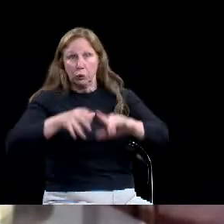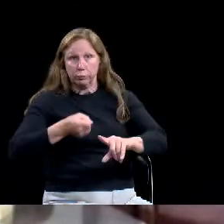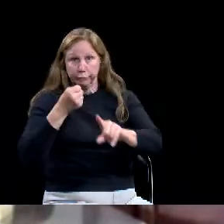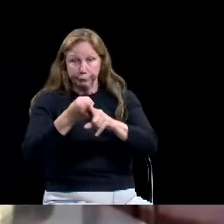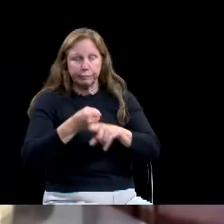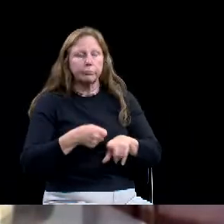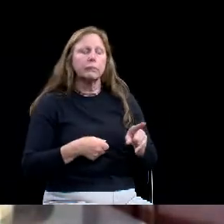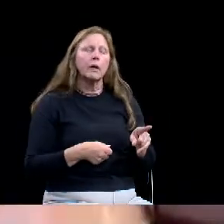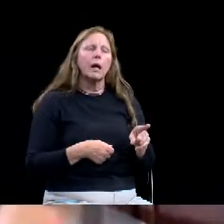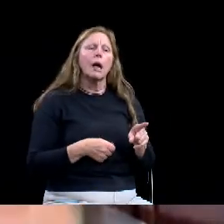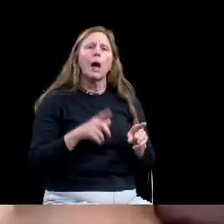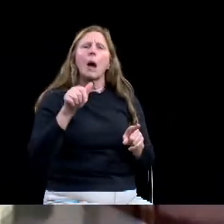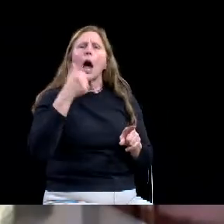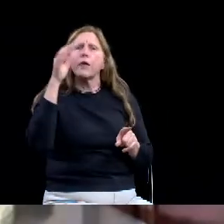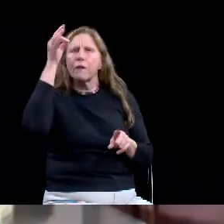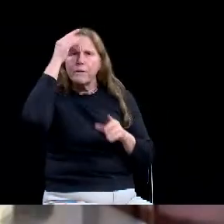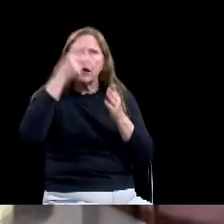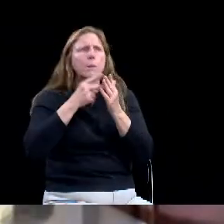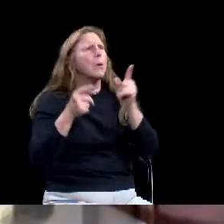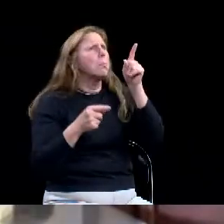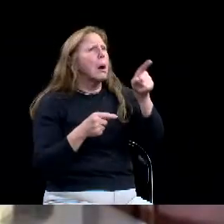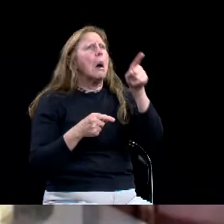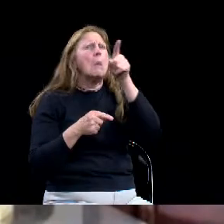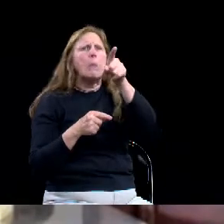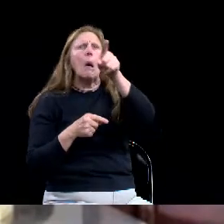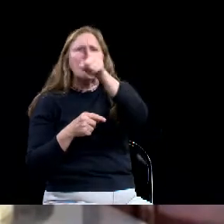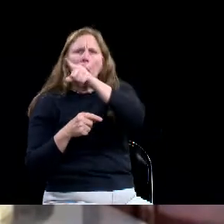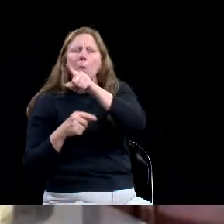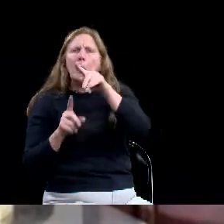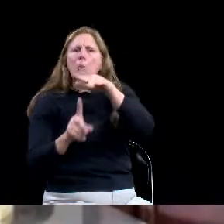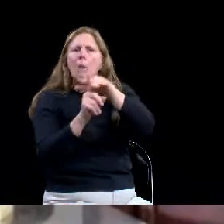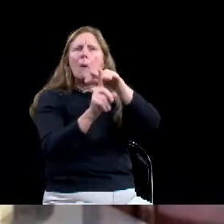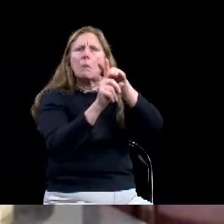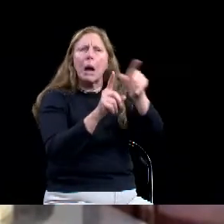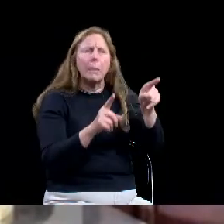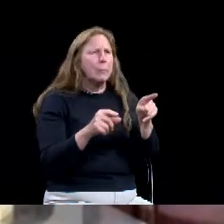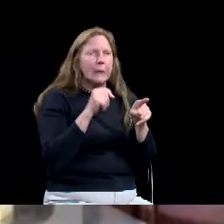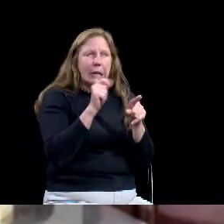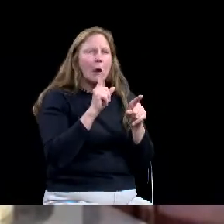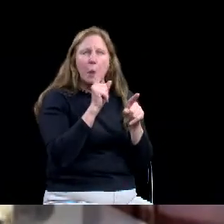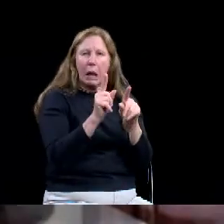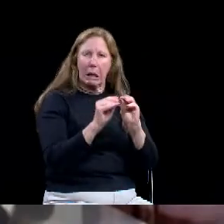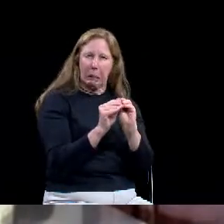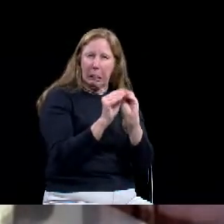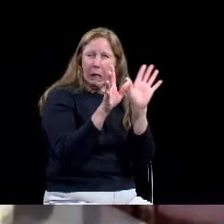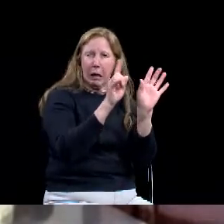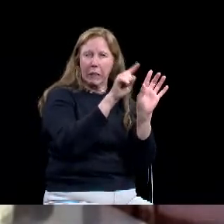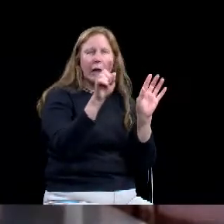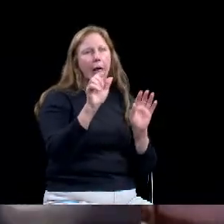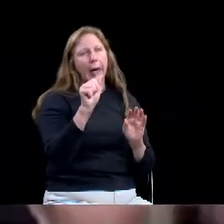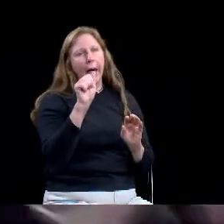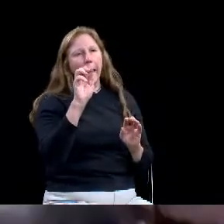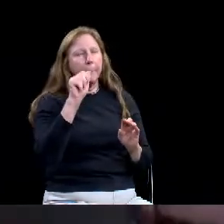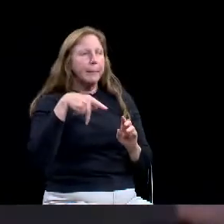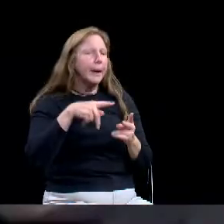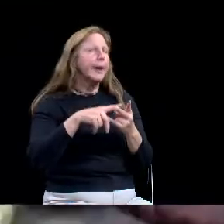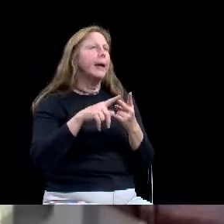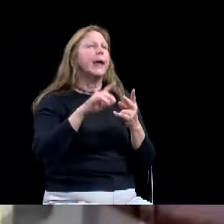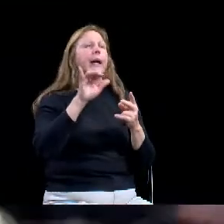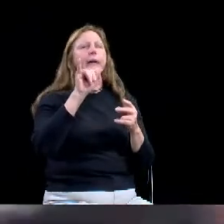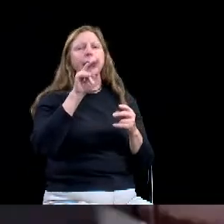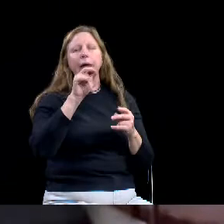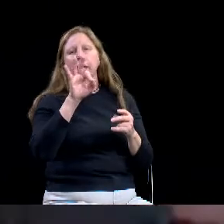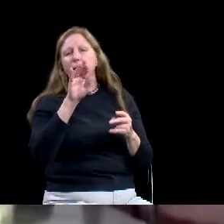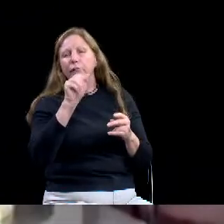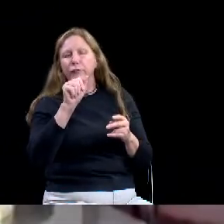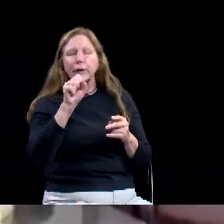the ARP and this infrastructure. Um, and, and if you could clarify that FEMA, this is a very clear path. FEMA is a